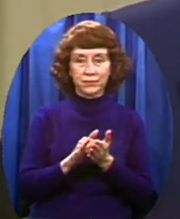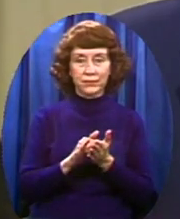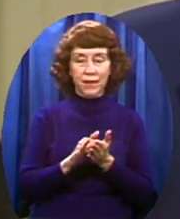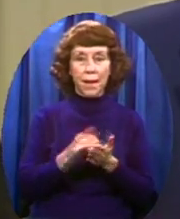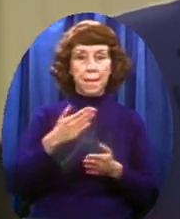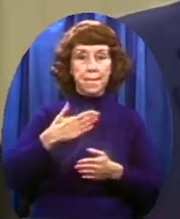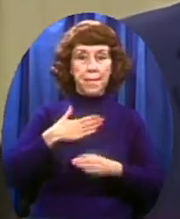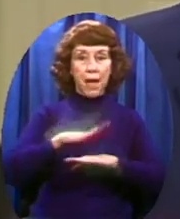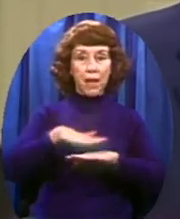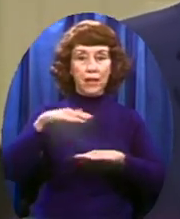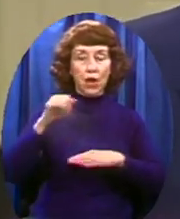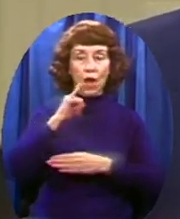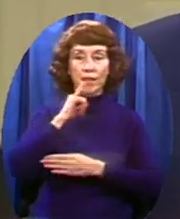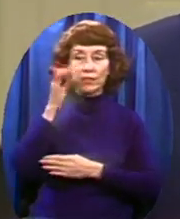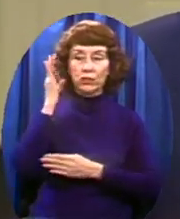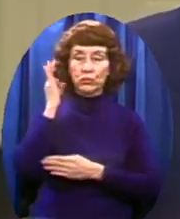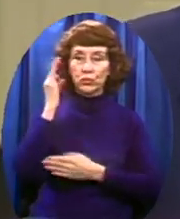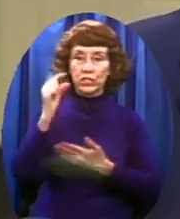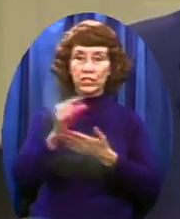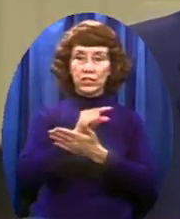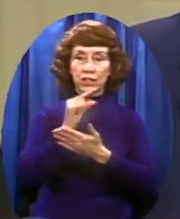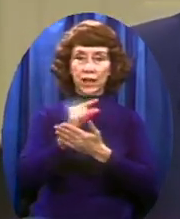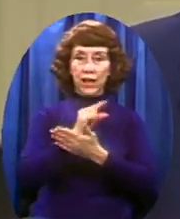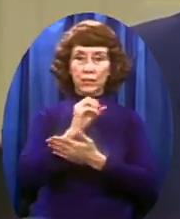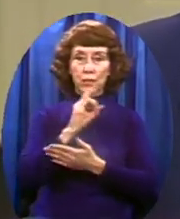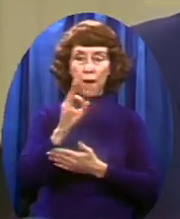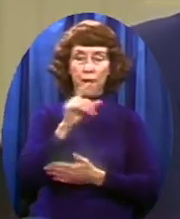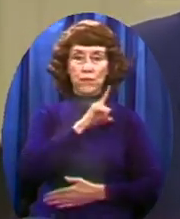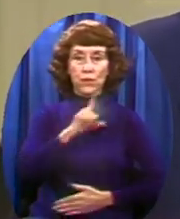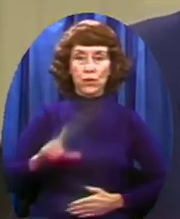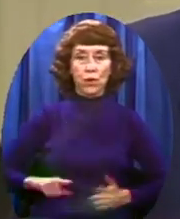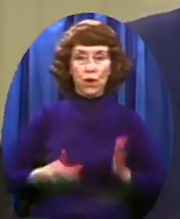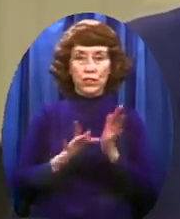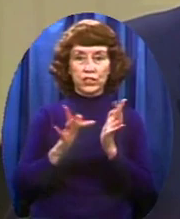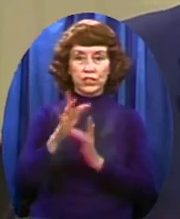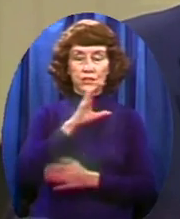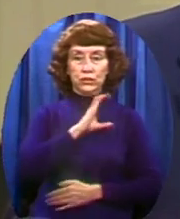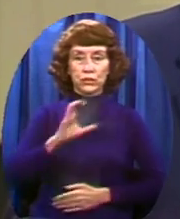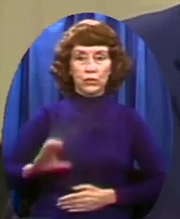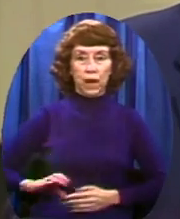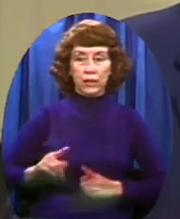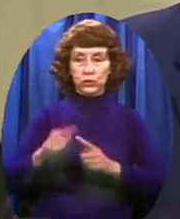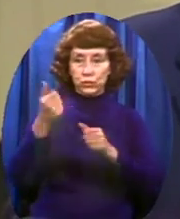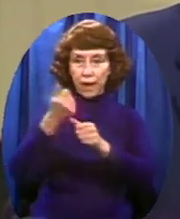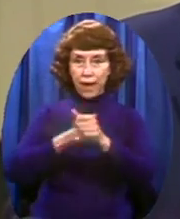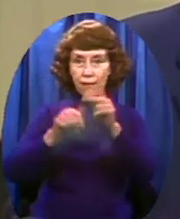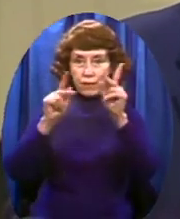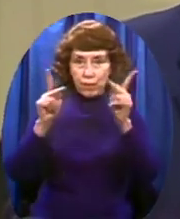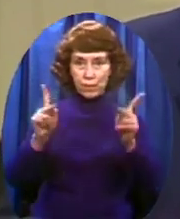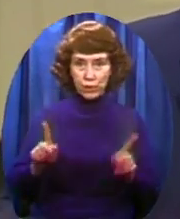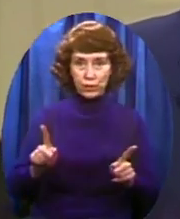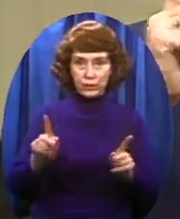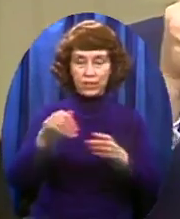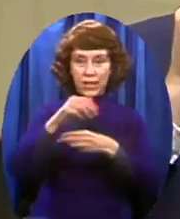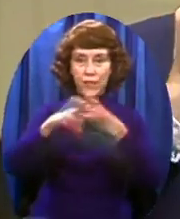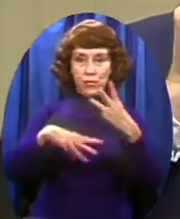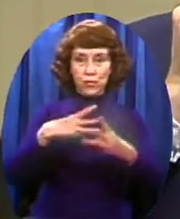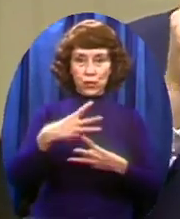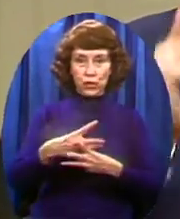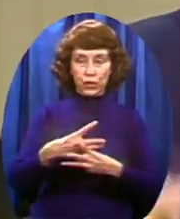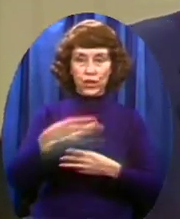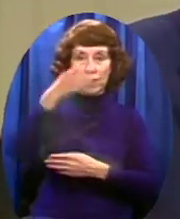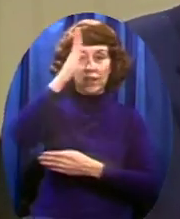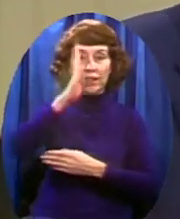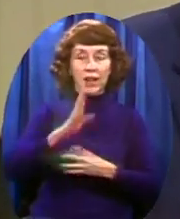gospel of the Lord Jesus Christ to everyone in the whole world That's the crowd for whom Jesus died, for God so